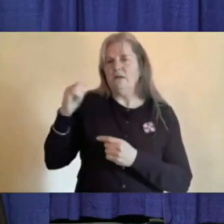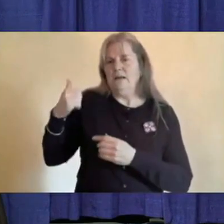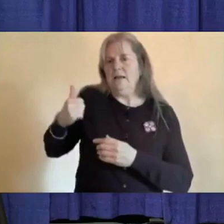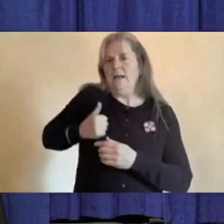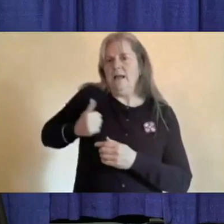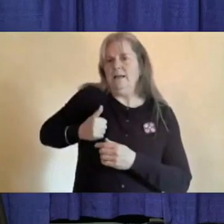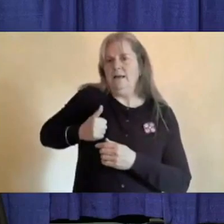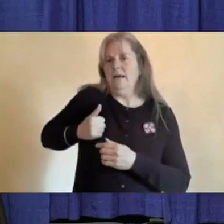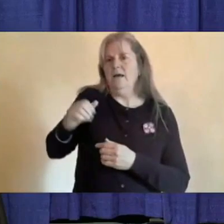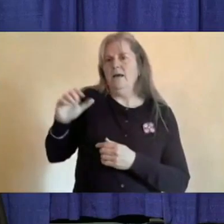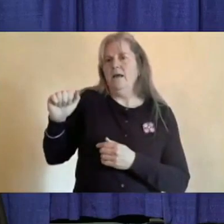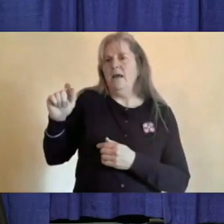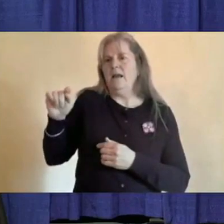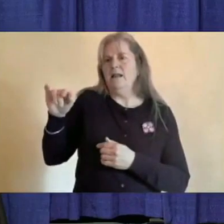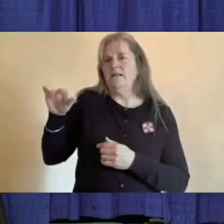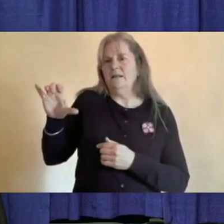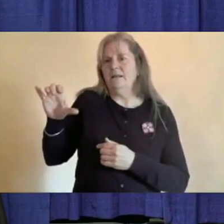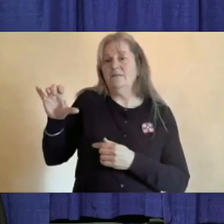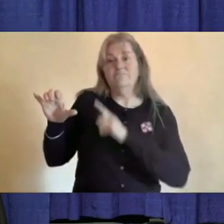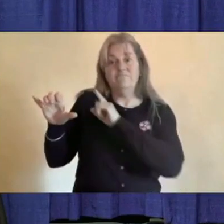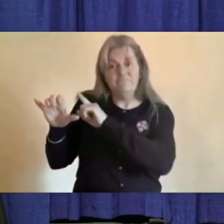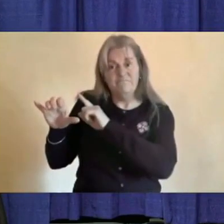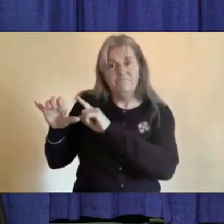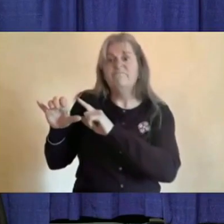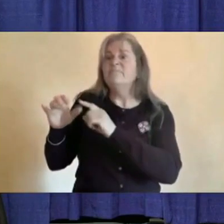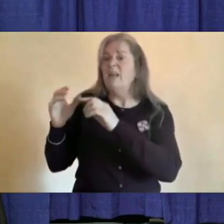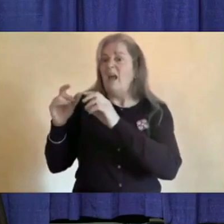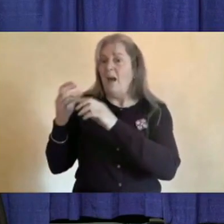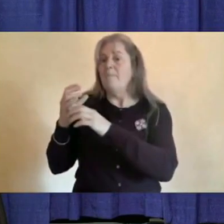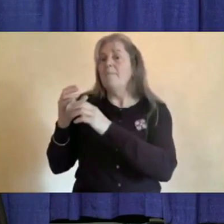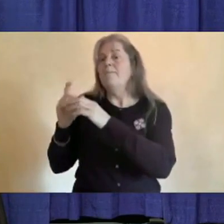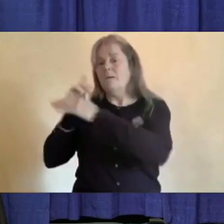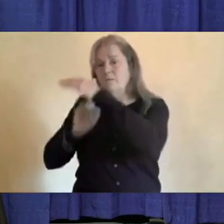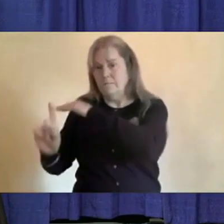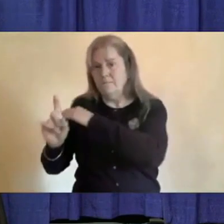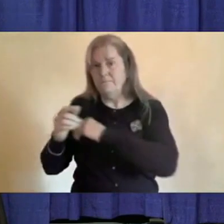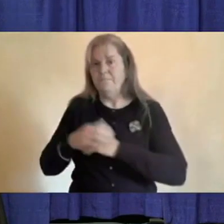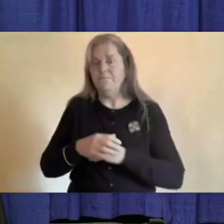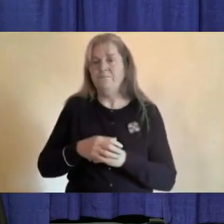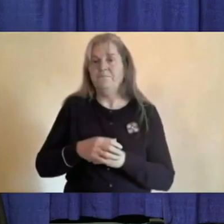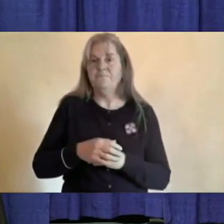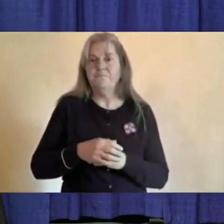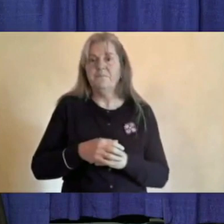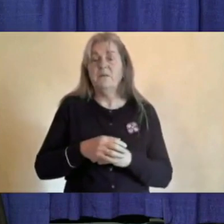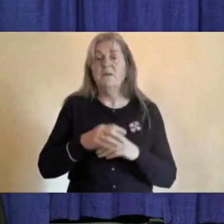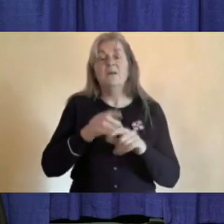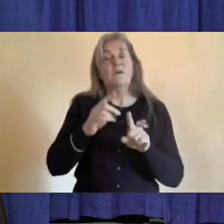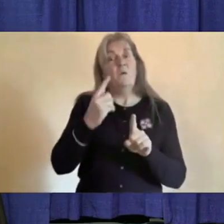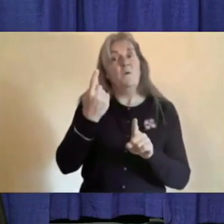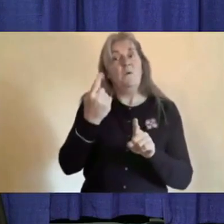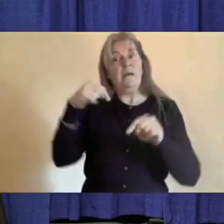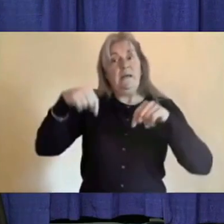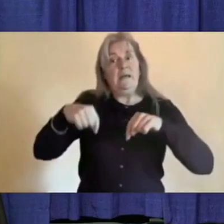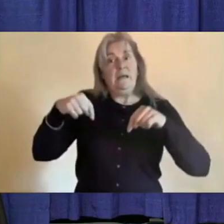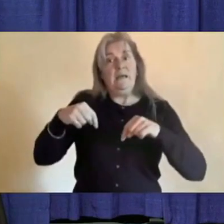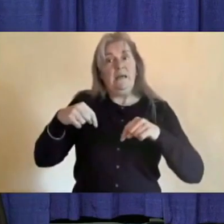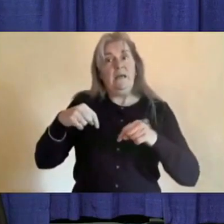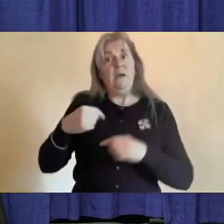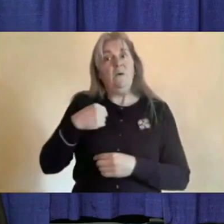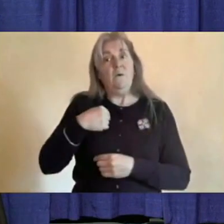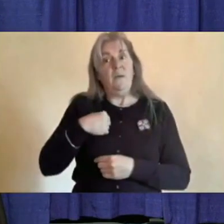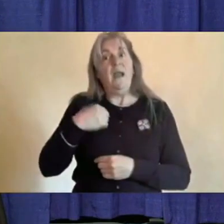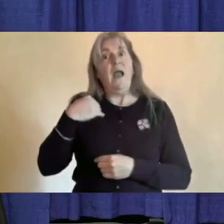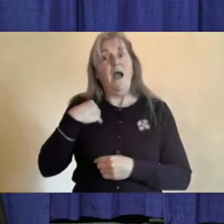different from anywhere else in the country. We have removed a self-quarantine requirement from another major jurisdiction